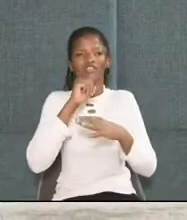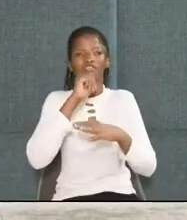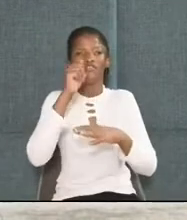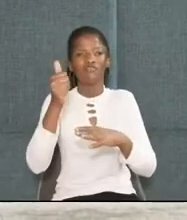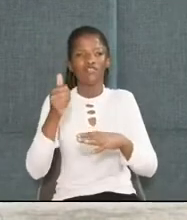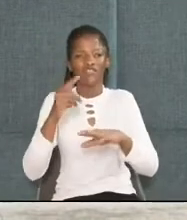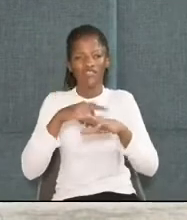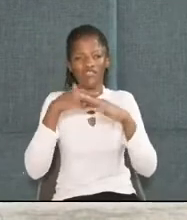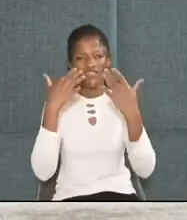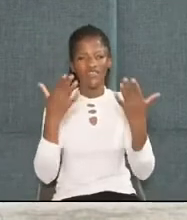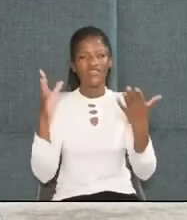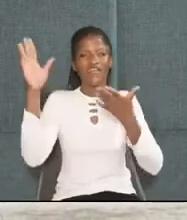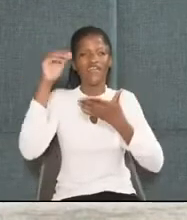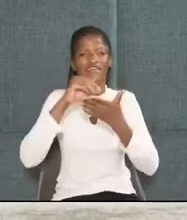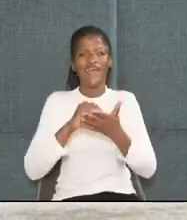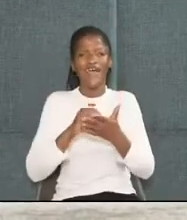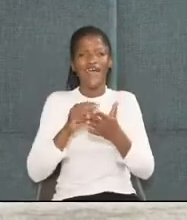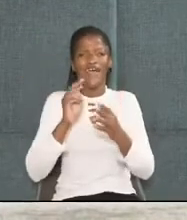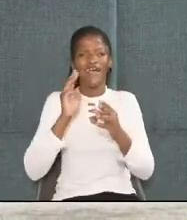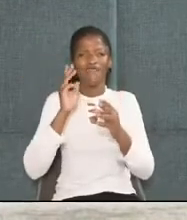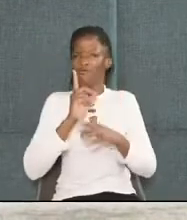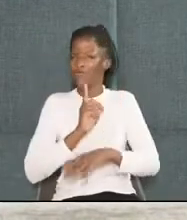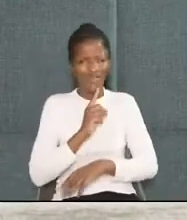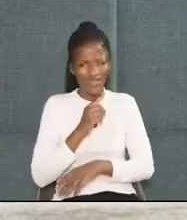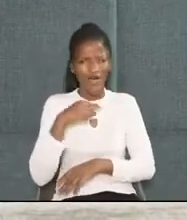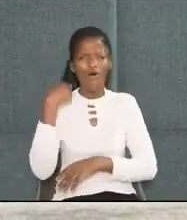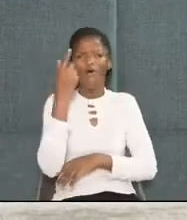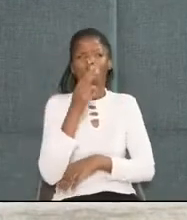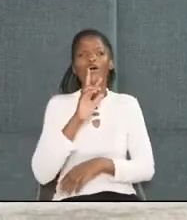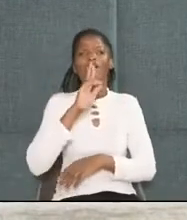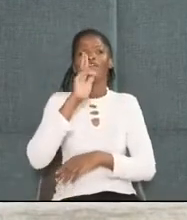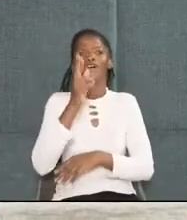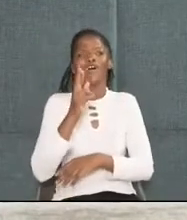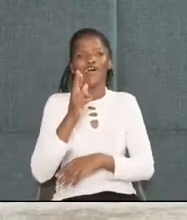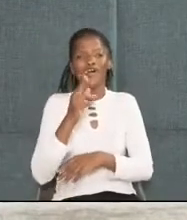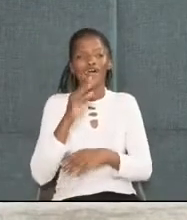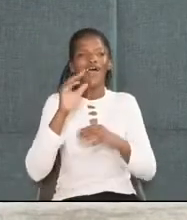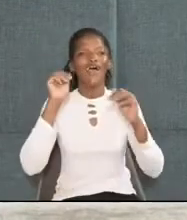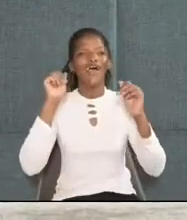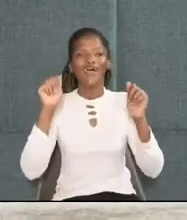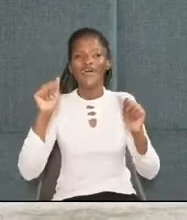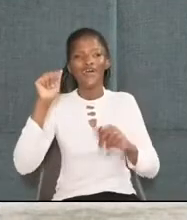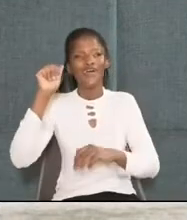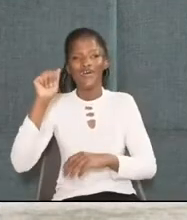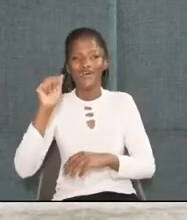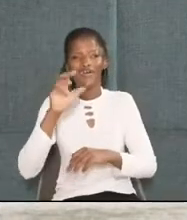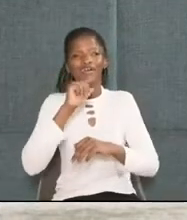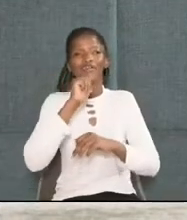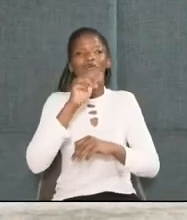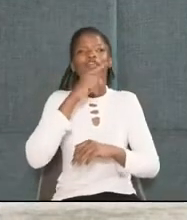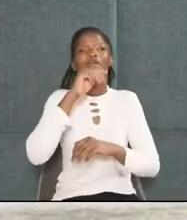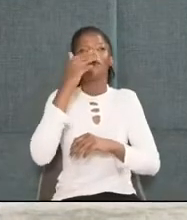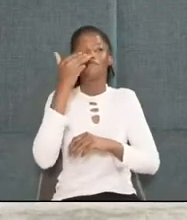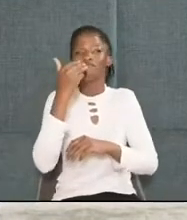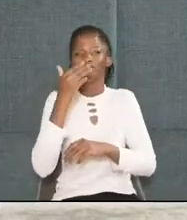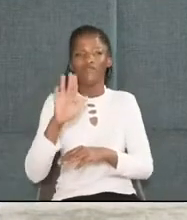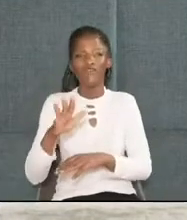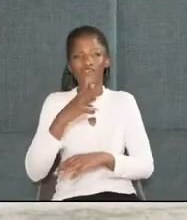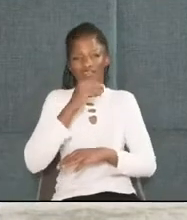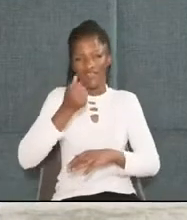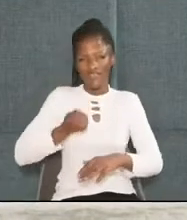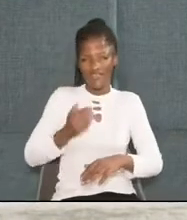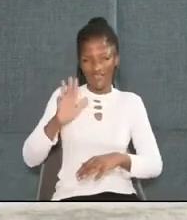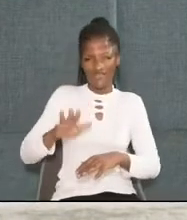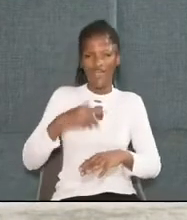not the teens again, I wonder, who are we? Ha, ha, ha. And if it's not the boys and girls again, then I